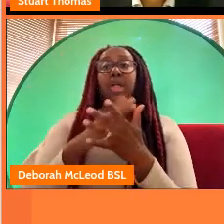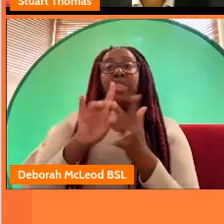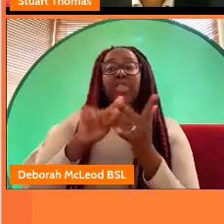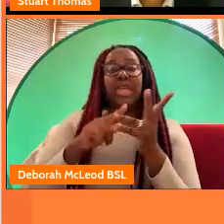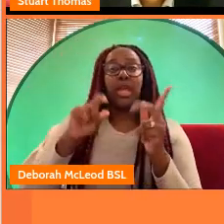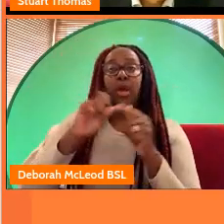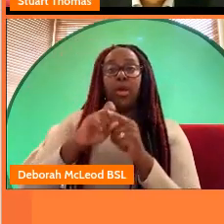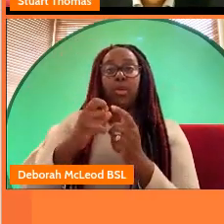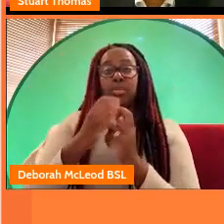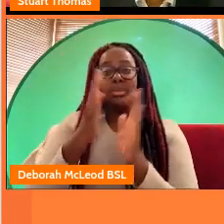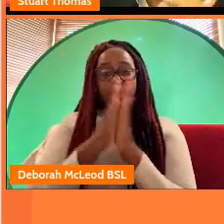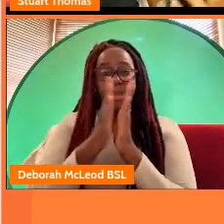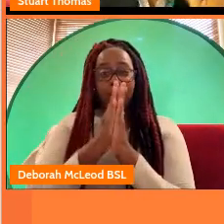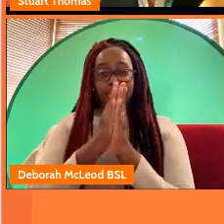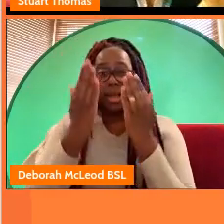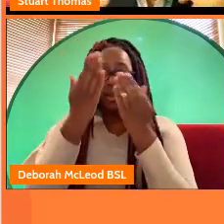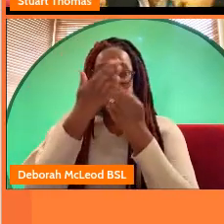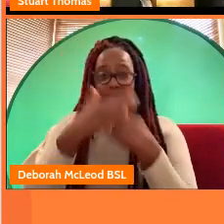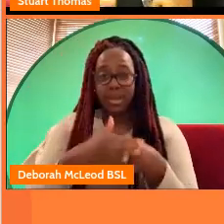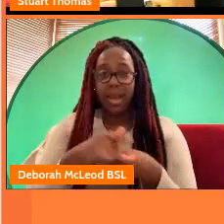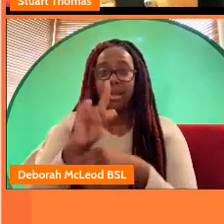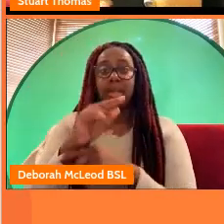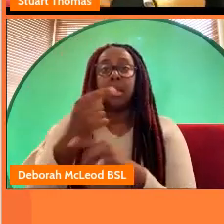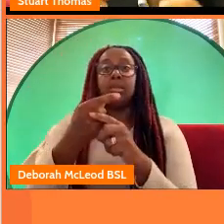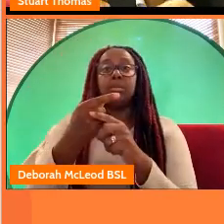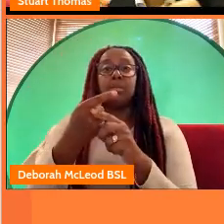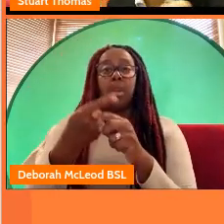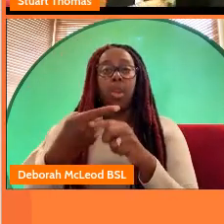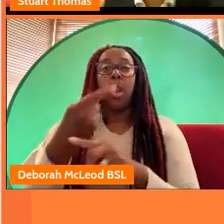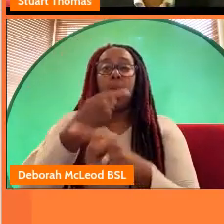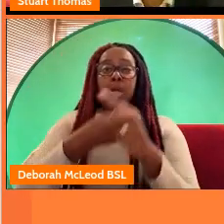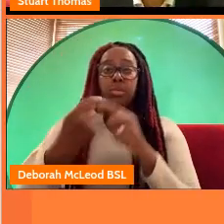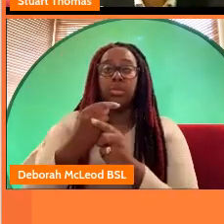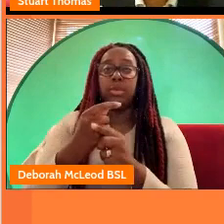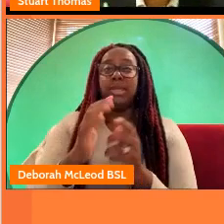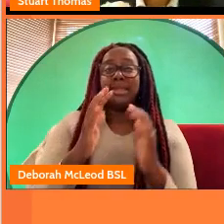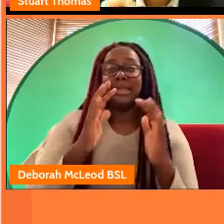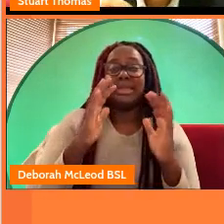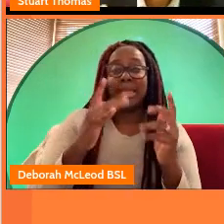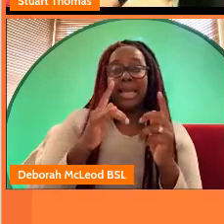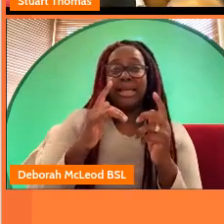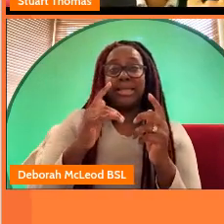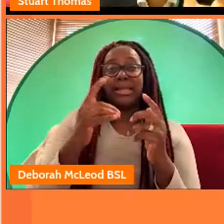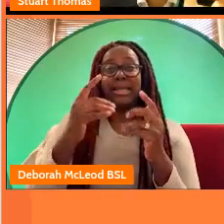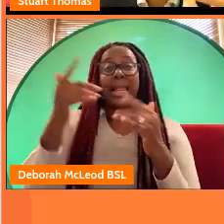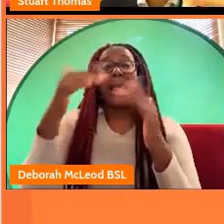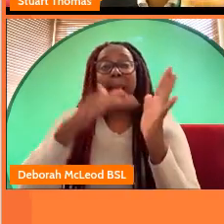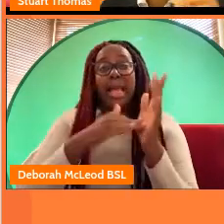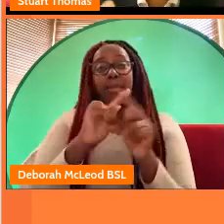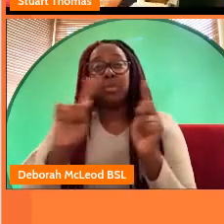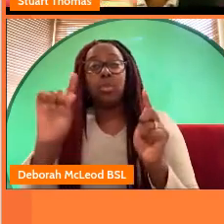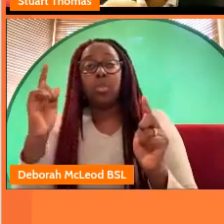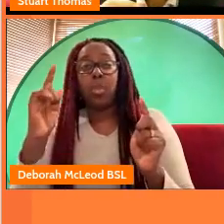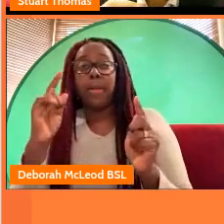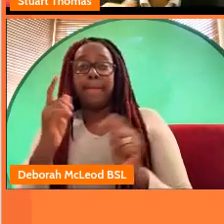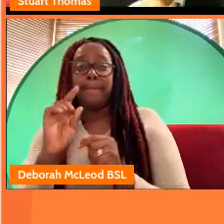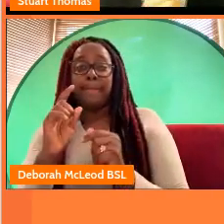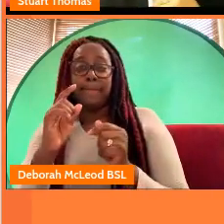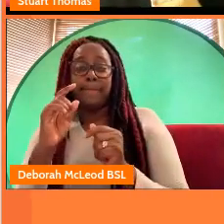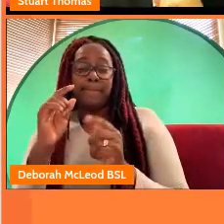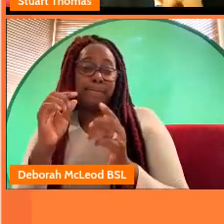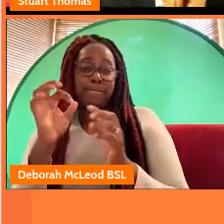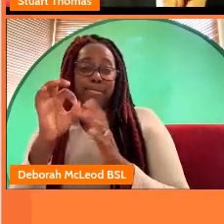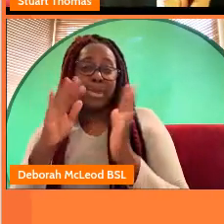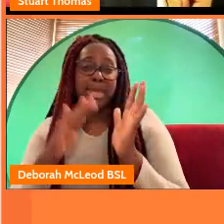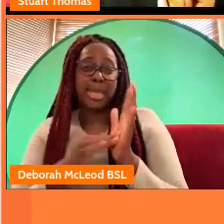on sunday nights and just last week we announced that the 10 a.m to 1 p.m program on one extra will also come from birmingham that's from